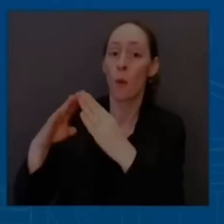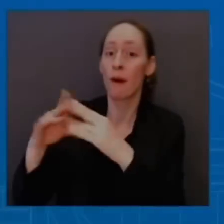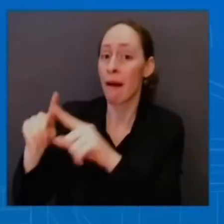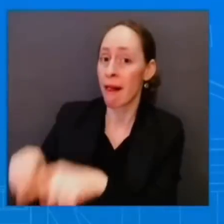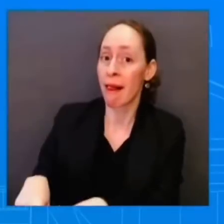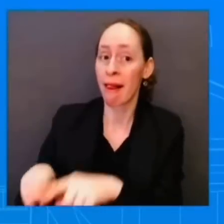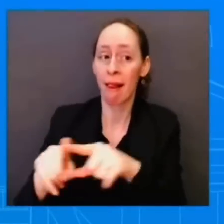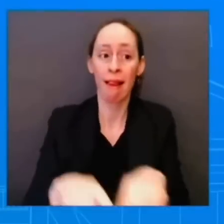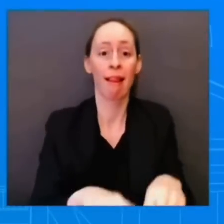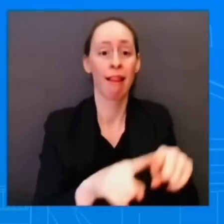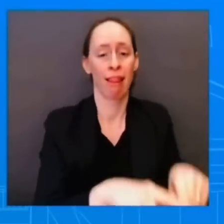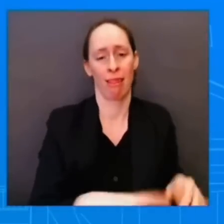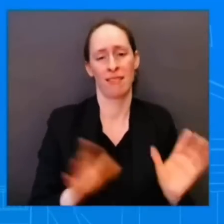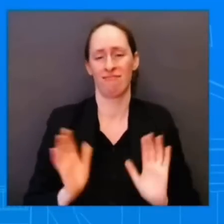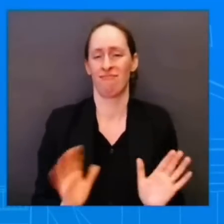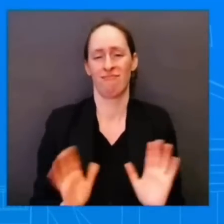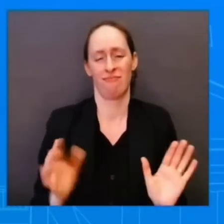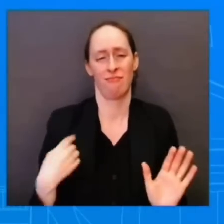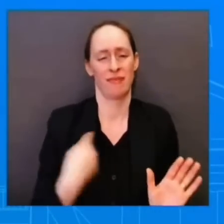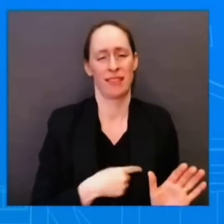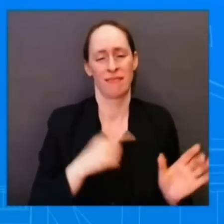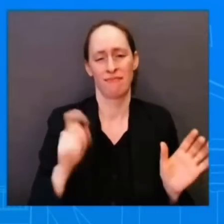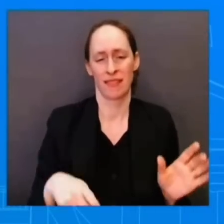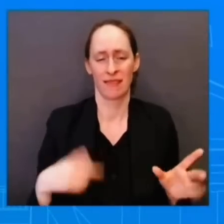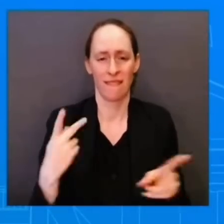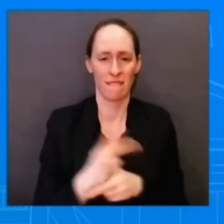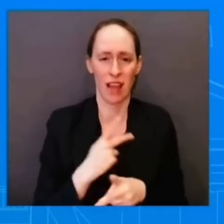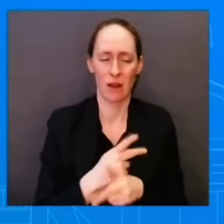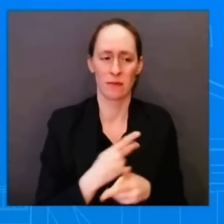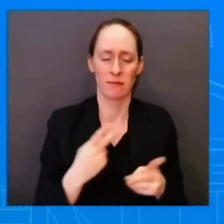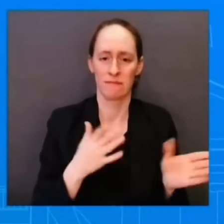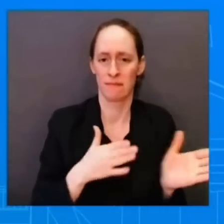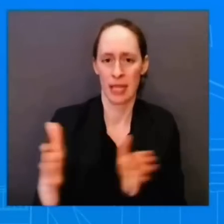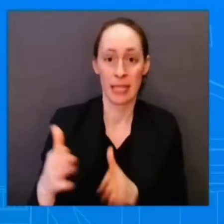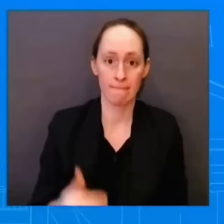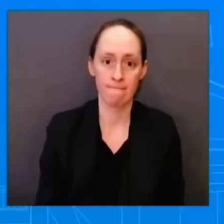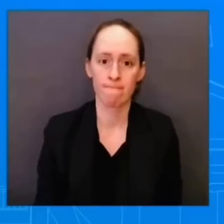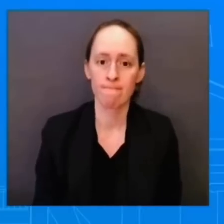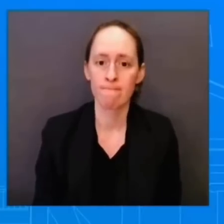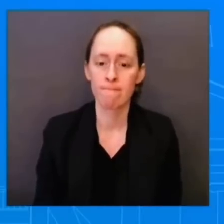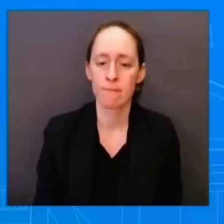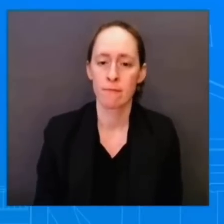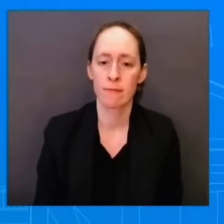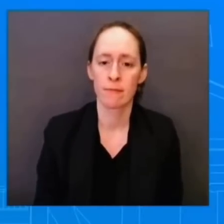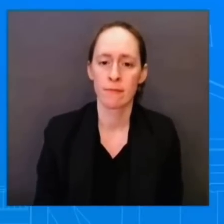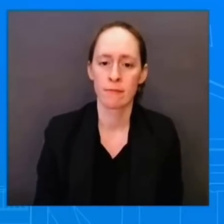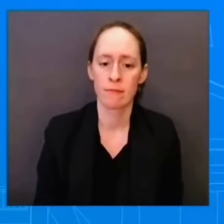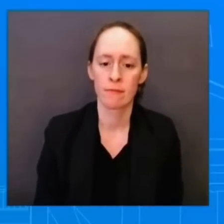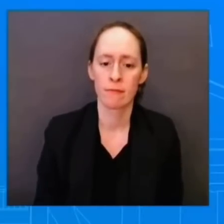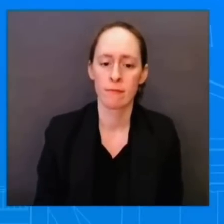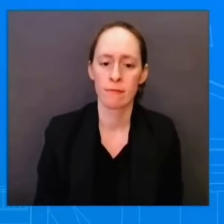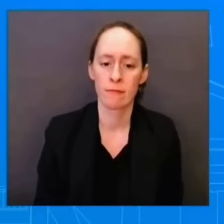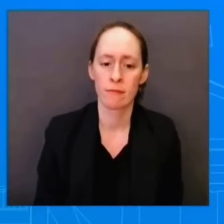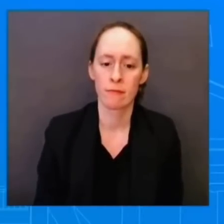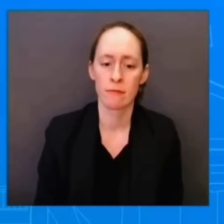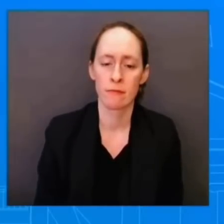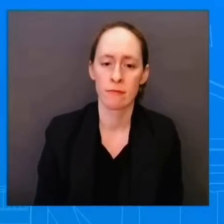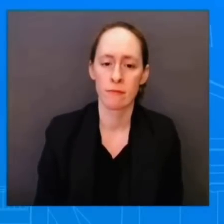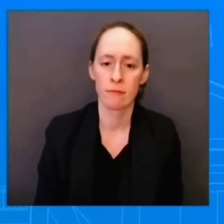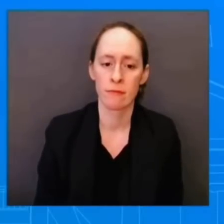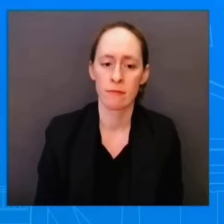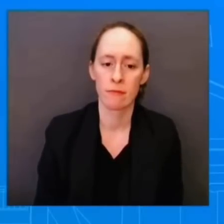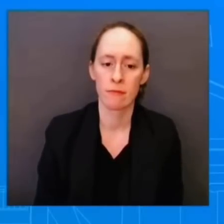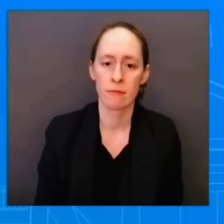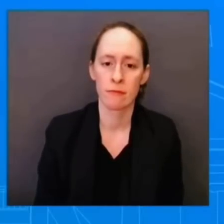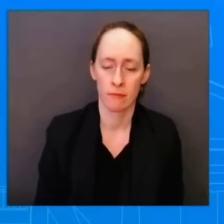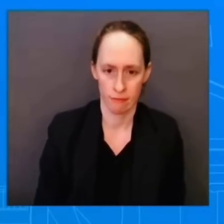Two questions. First of all, the president frequently visits the sites of many natural and man-made disasters. And this situation